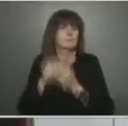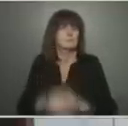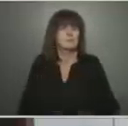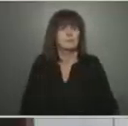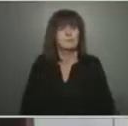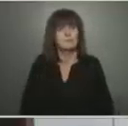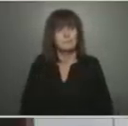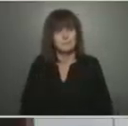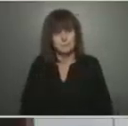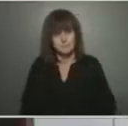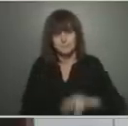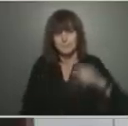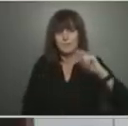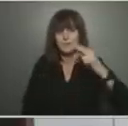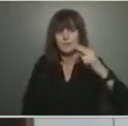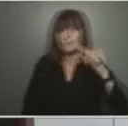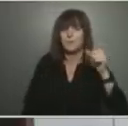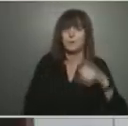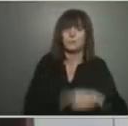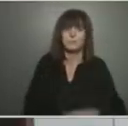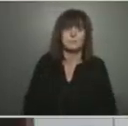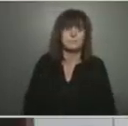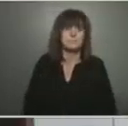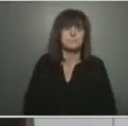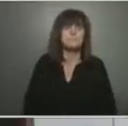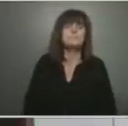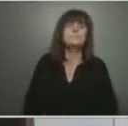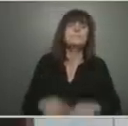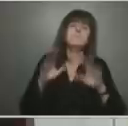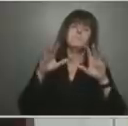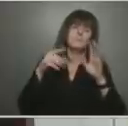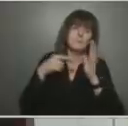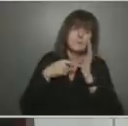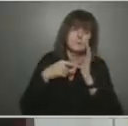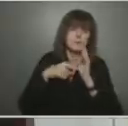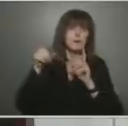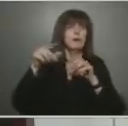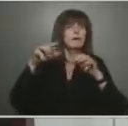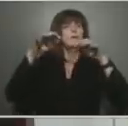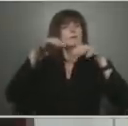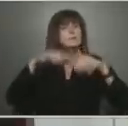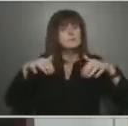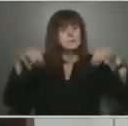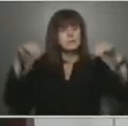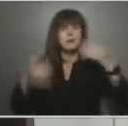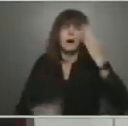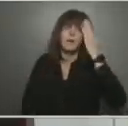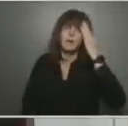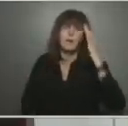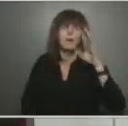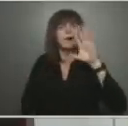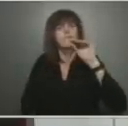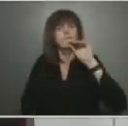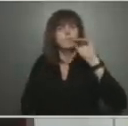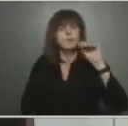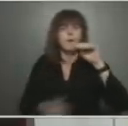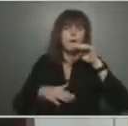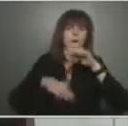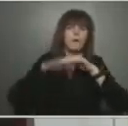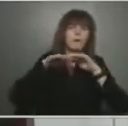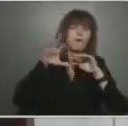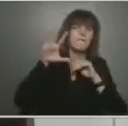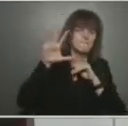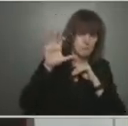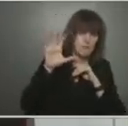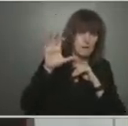a stadium, and I know it's capped at 500 or 50% capacity, now snacks will be served and drinks. And we